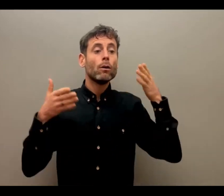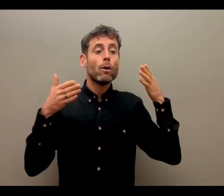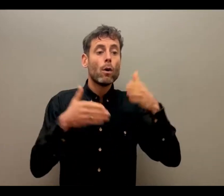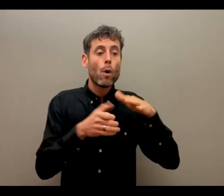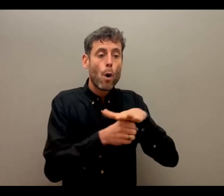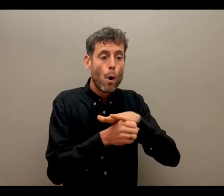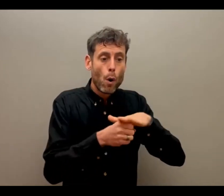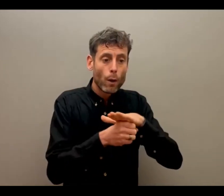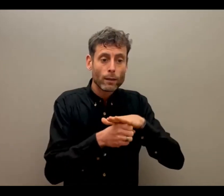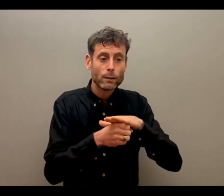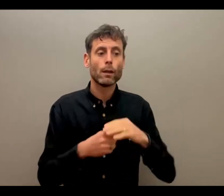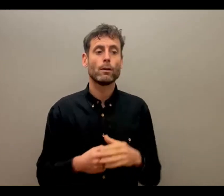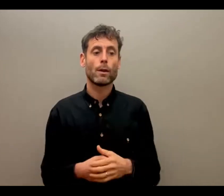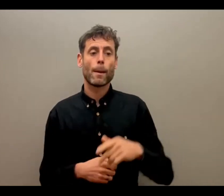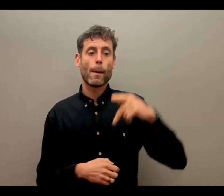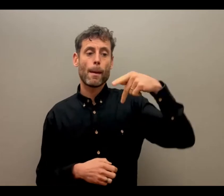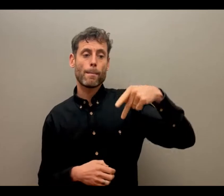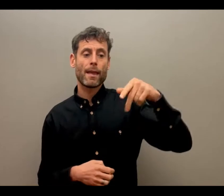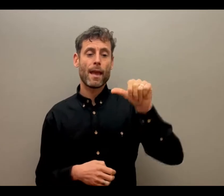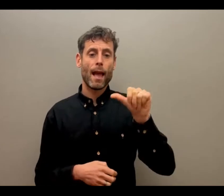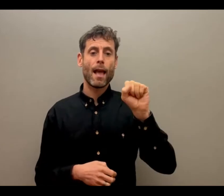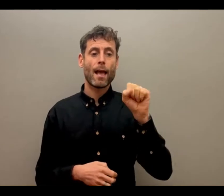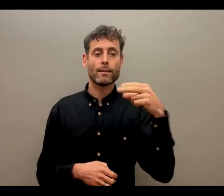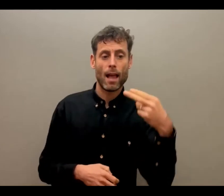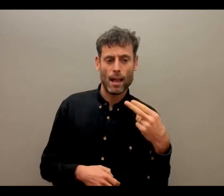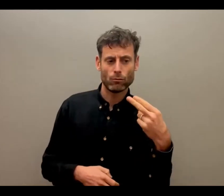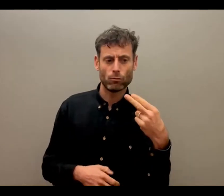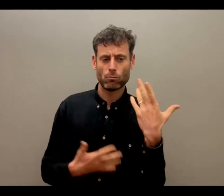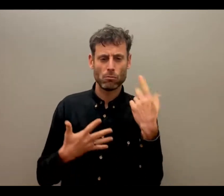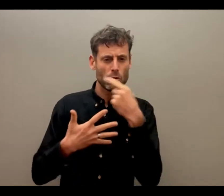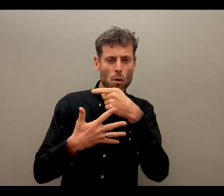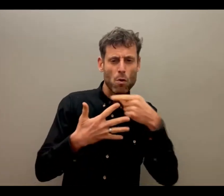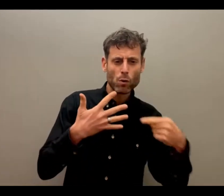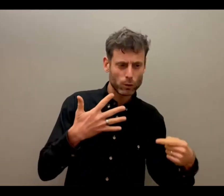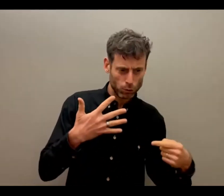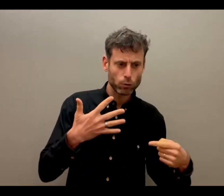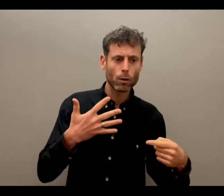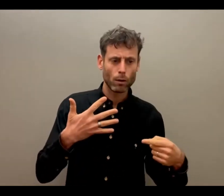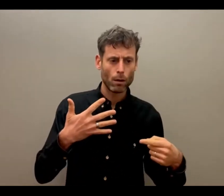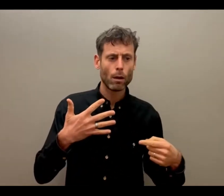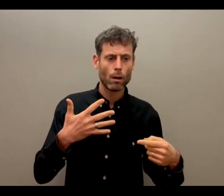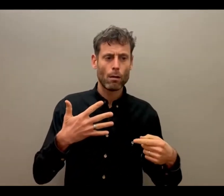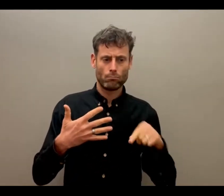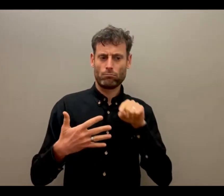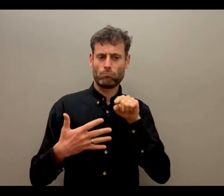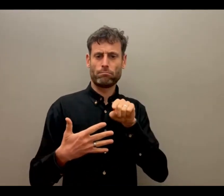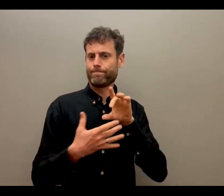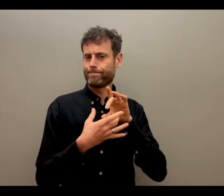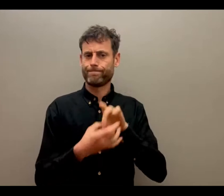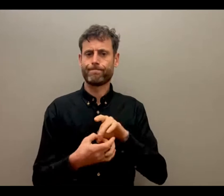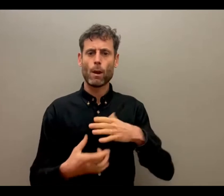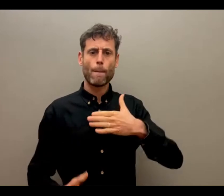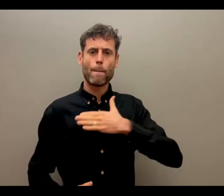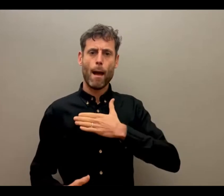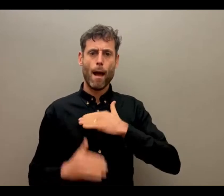inclusive development are most relevant to your organization? So there'll only be one question per group, as I understand